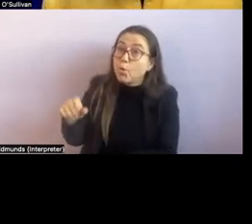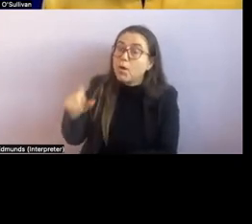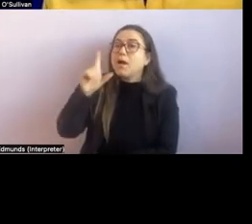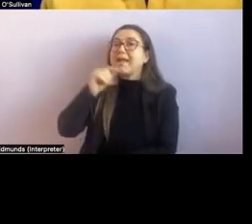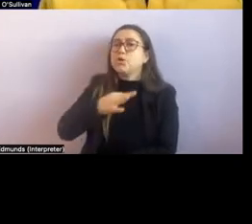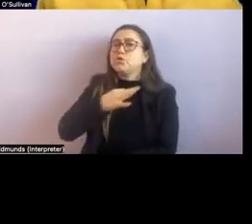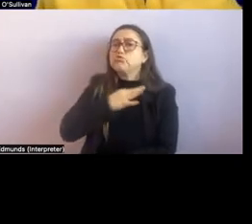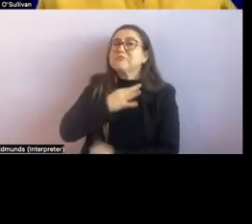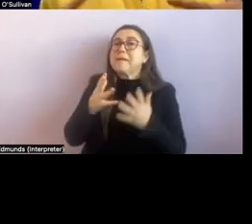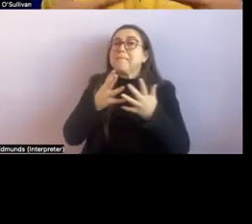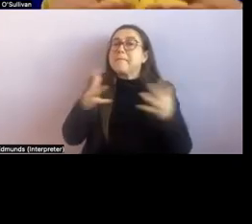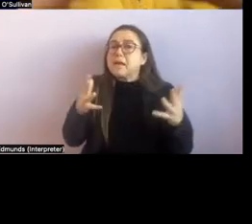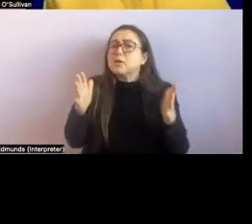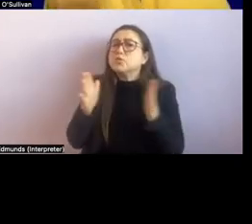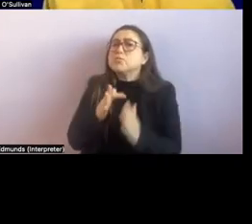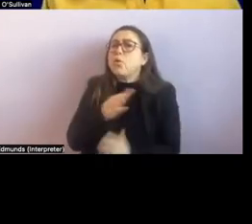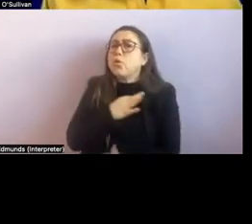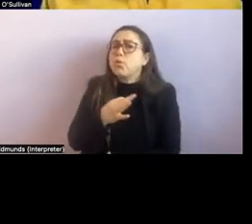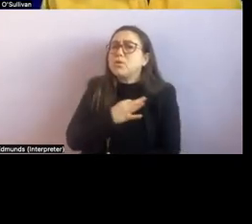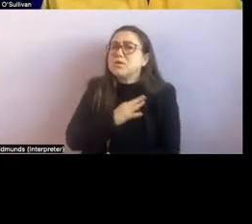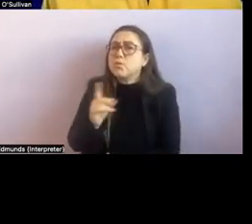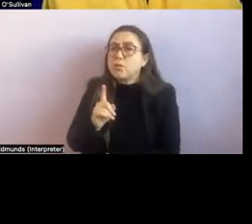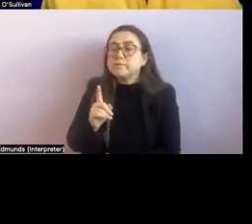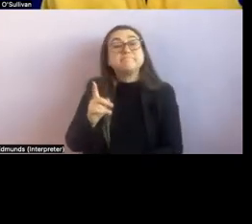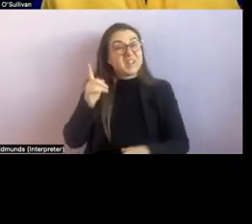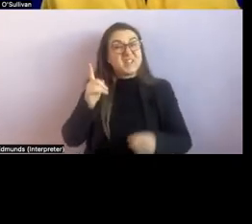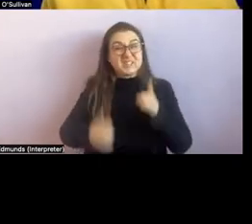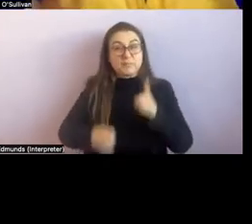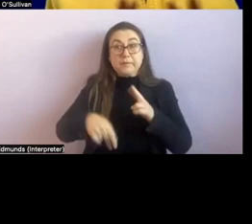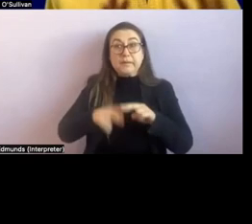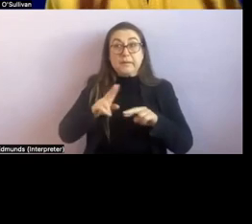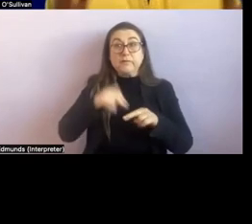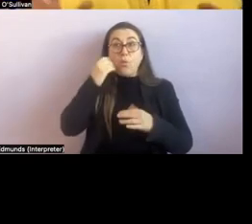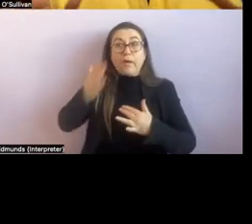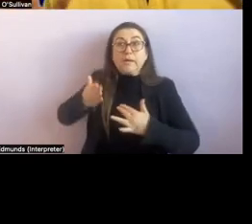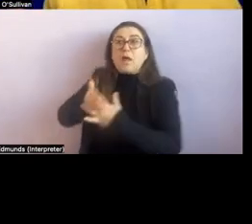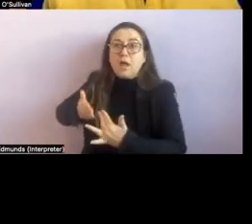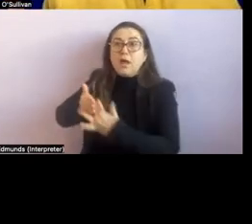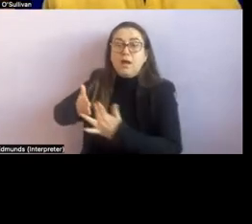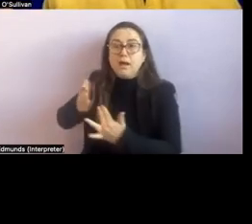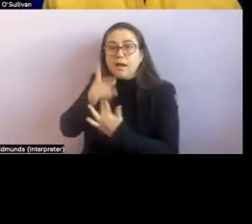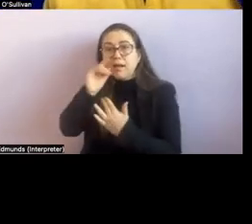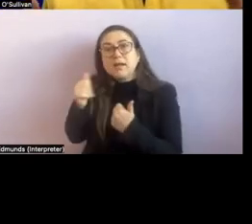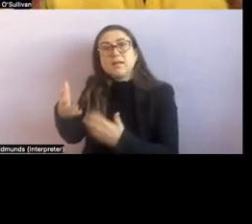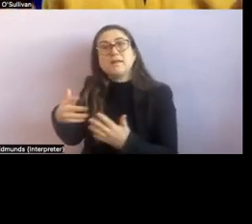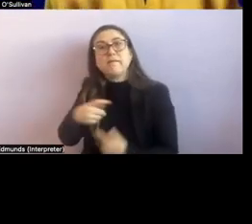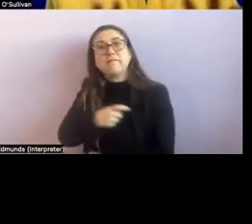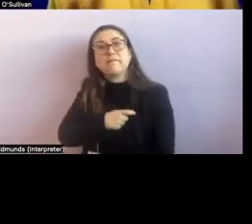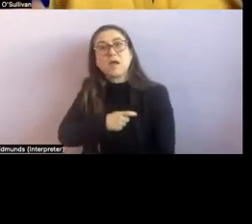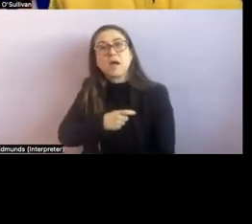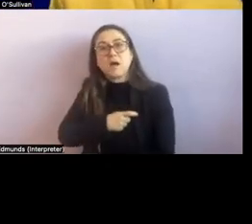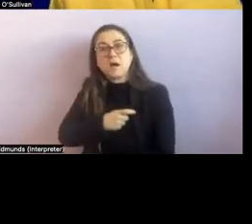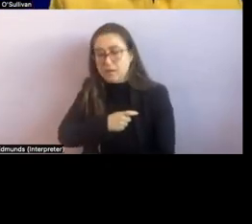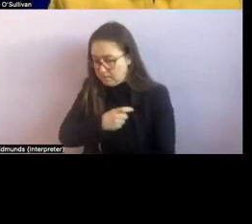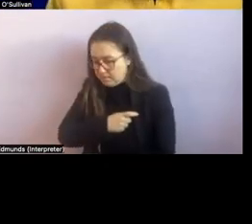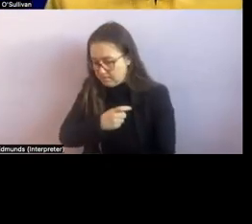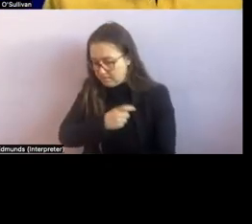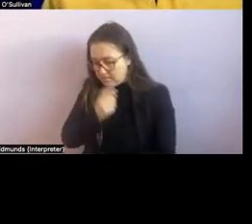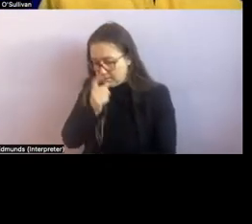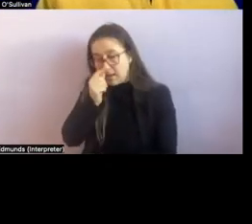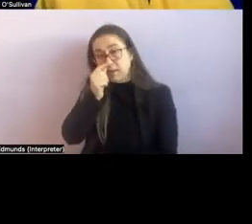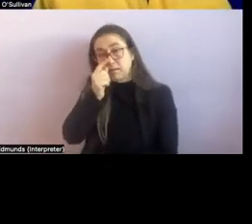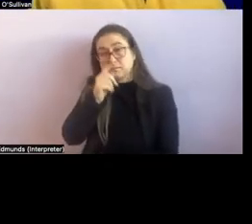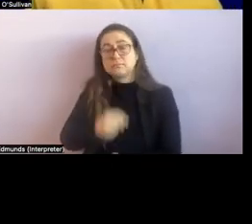can can create a fear um when there isn't one if if the risk has been deemed to be safe